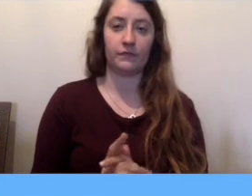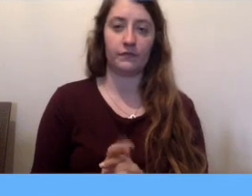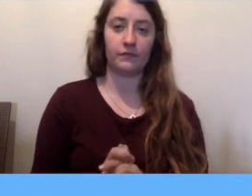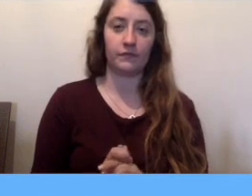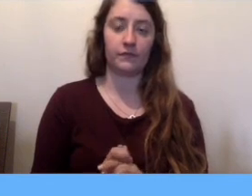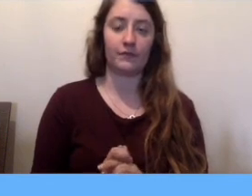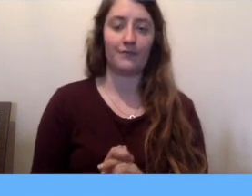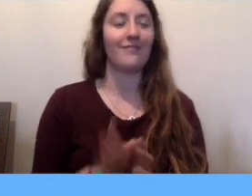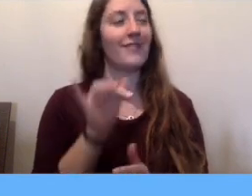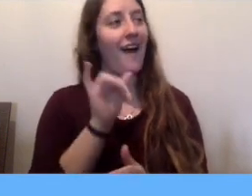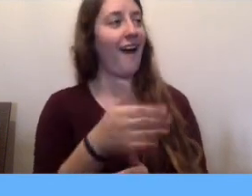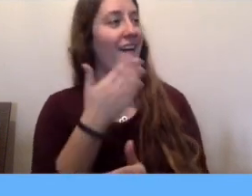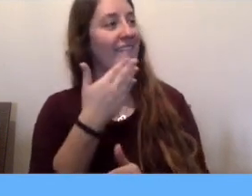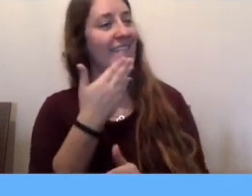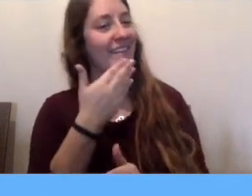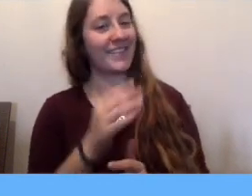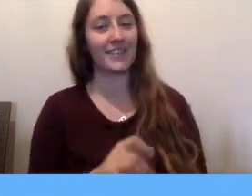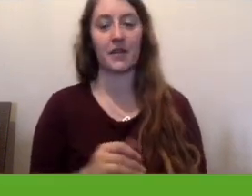Ah, thanks, buddy.